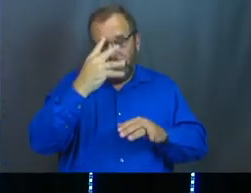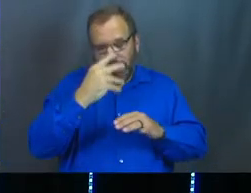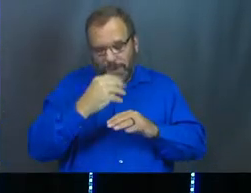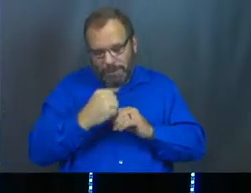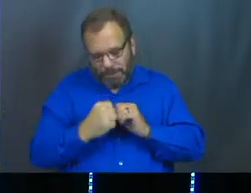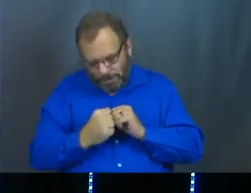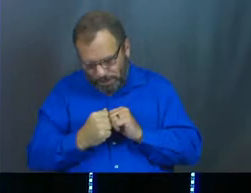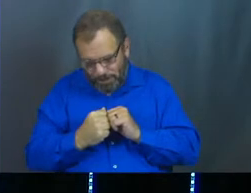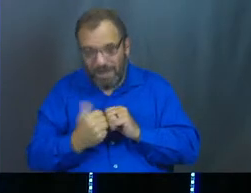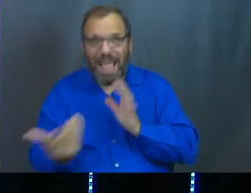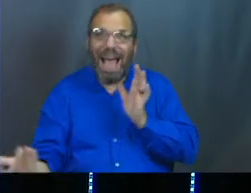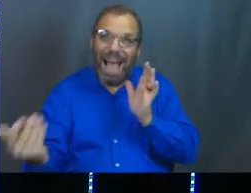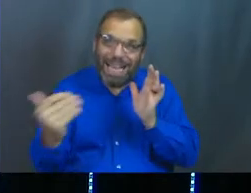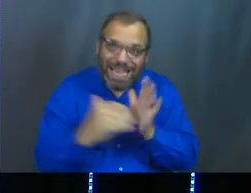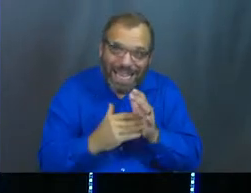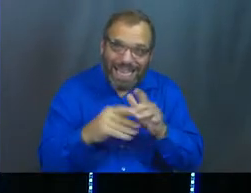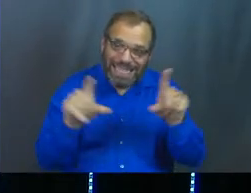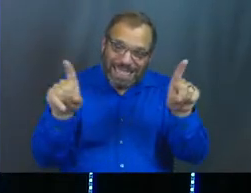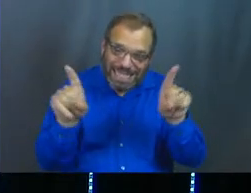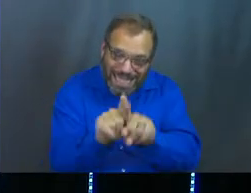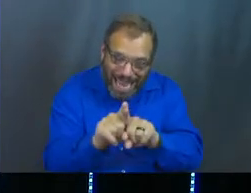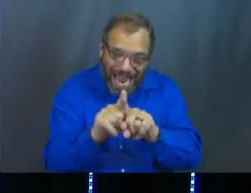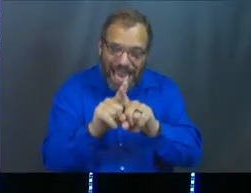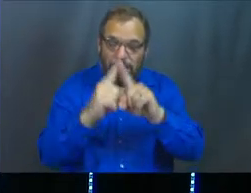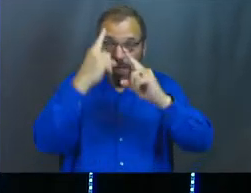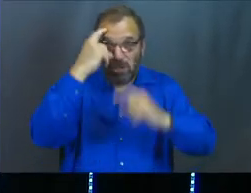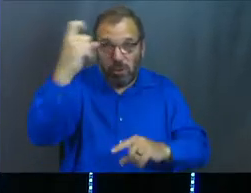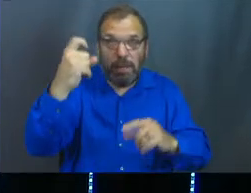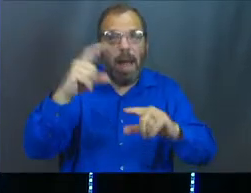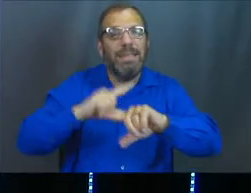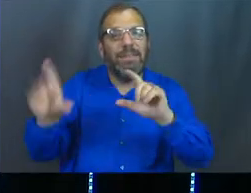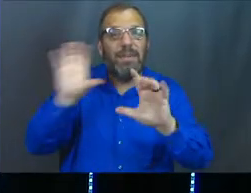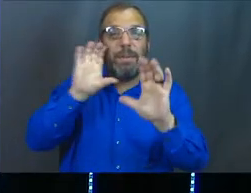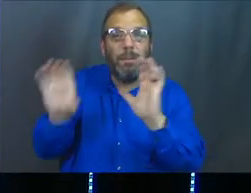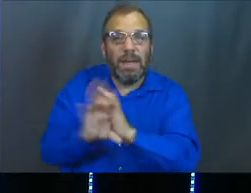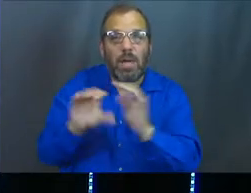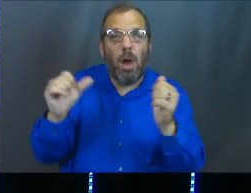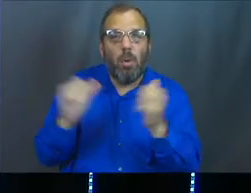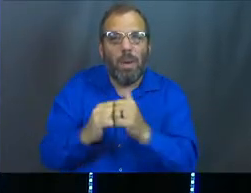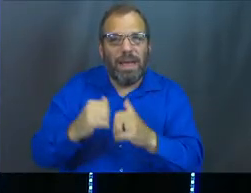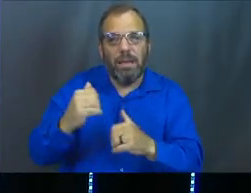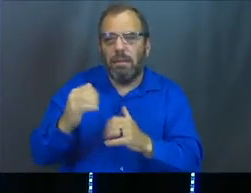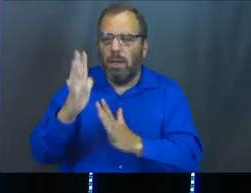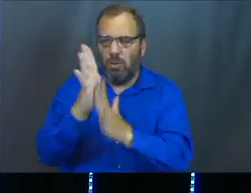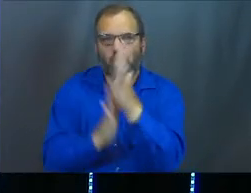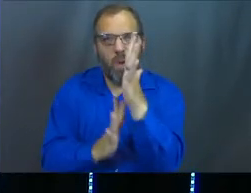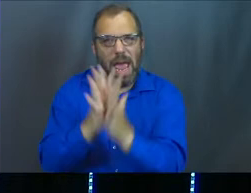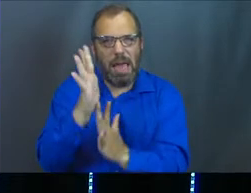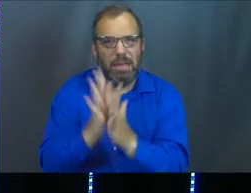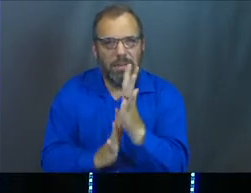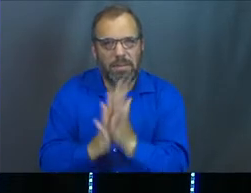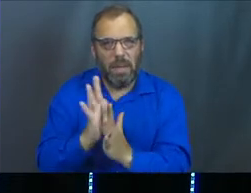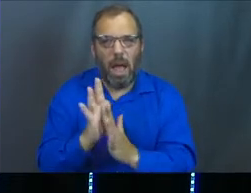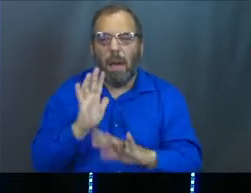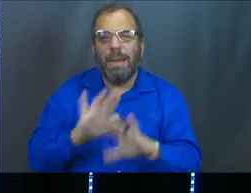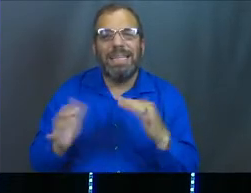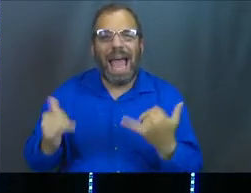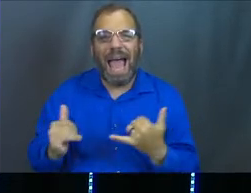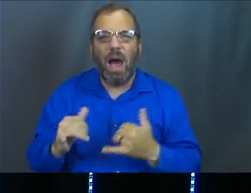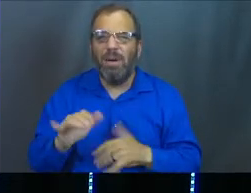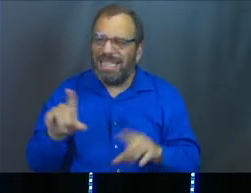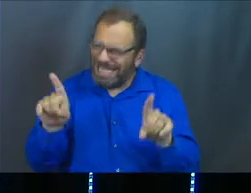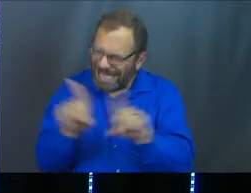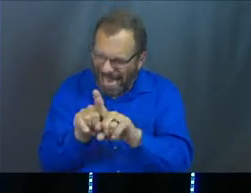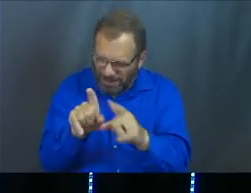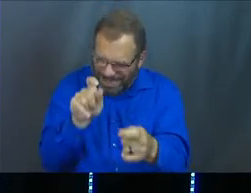and he has the exact same dream with different pictures. This time it's with heads of grain and stuff like that, but it's essentially the